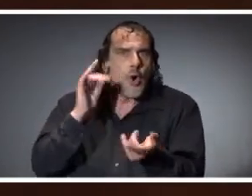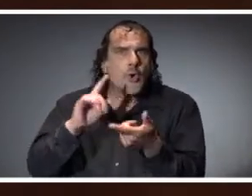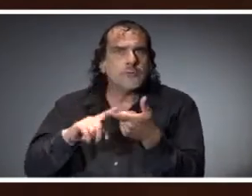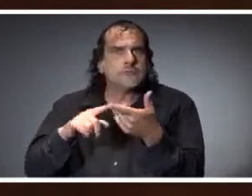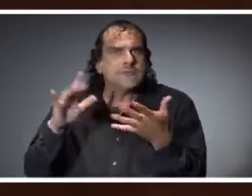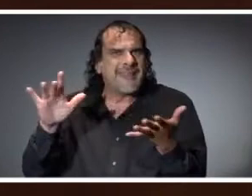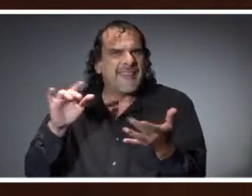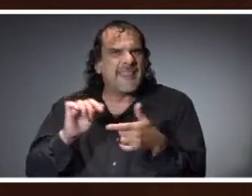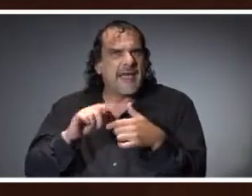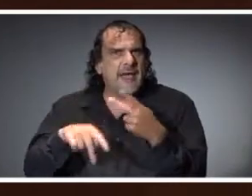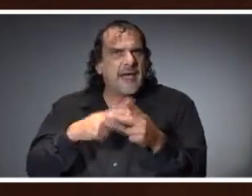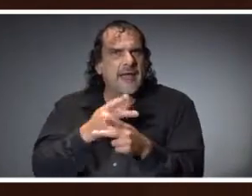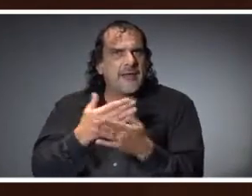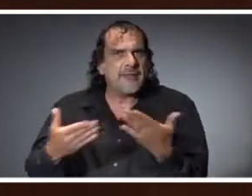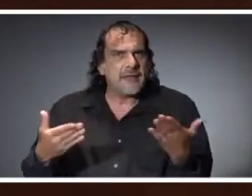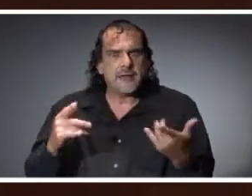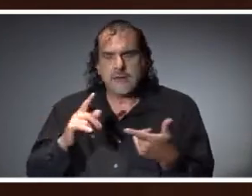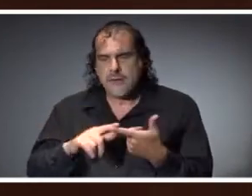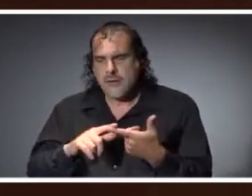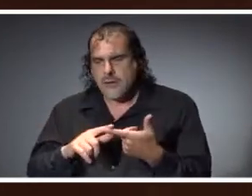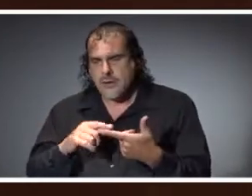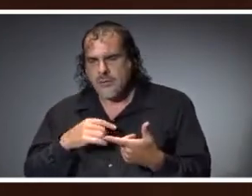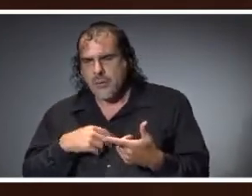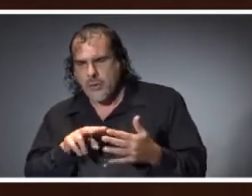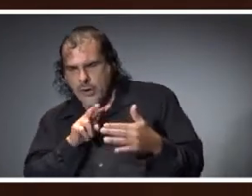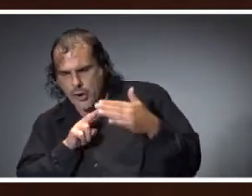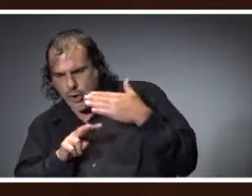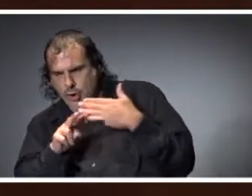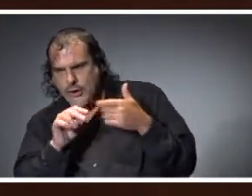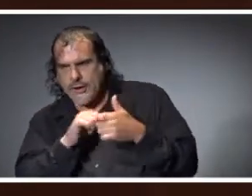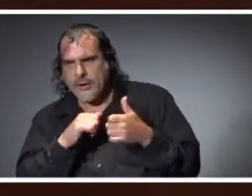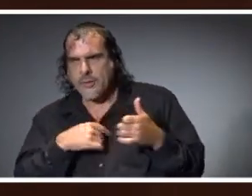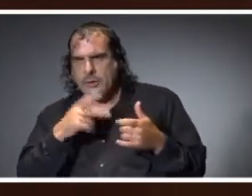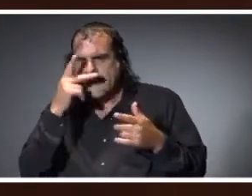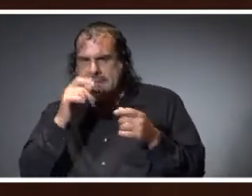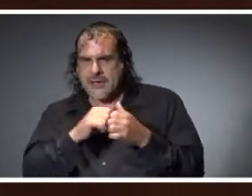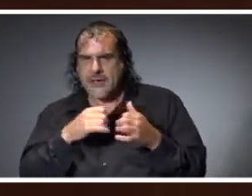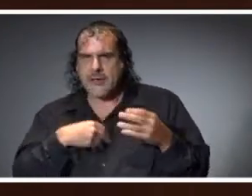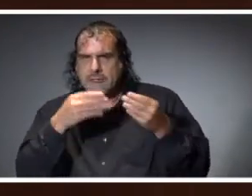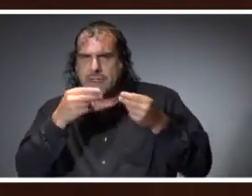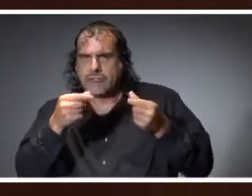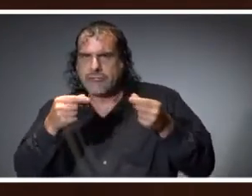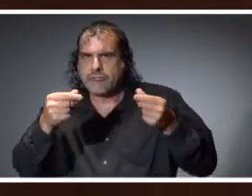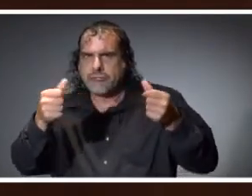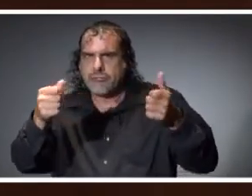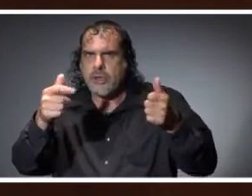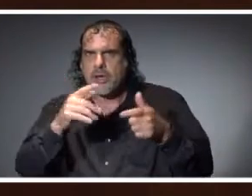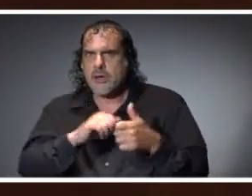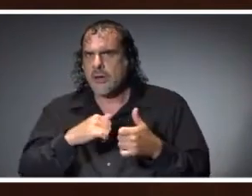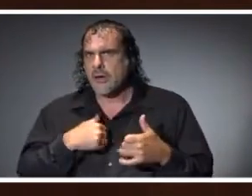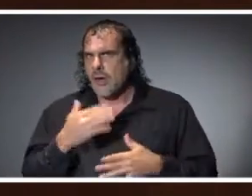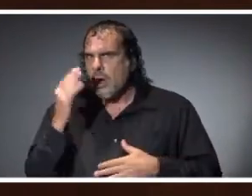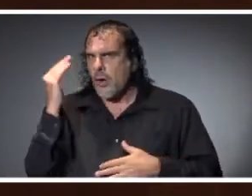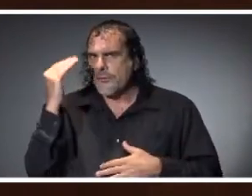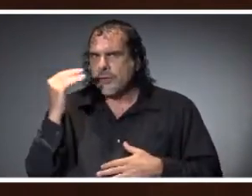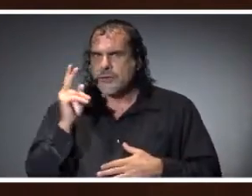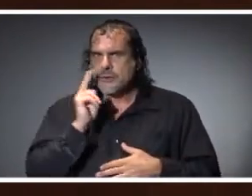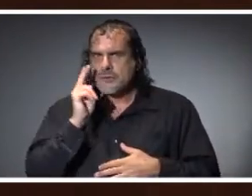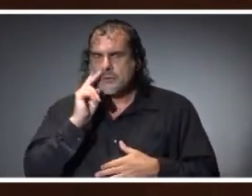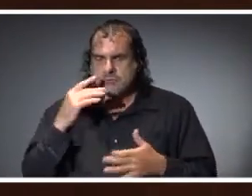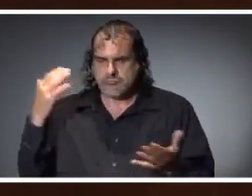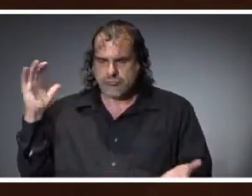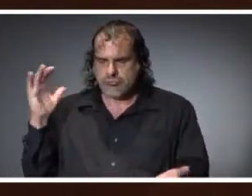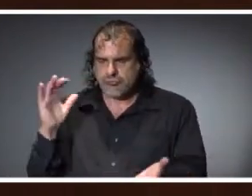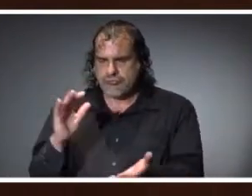we're looking at a point now where we may start to see some movement in those, and hopefully we'll start to see some decreases